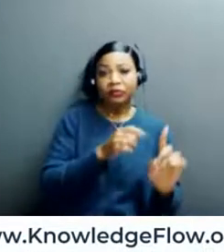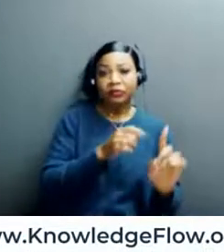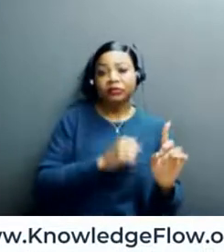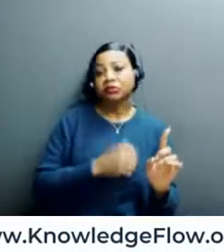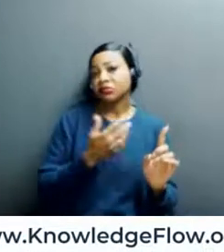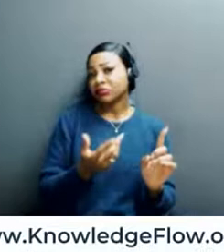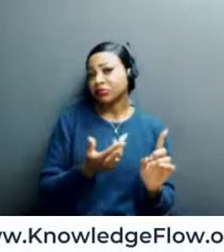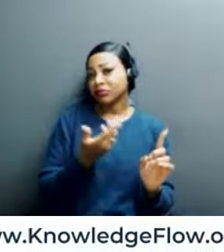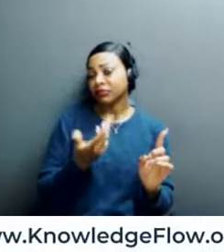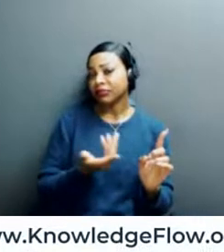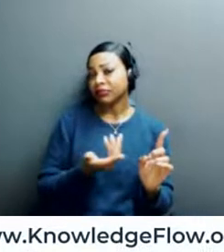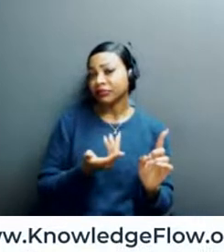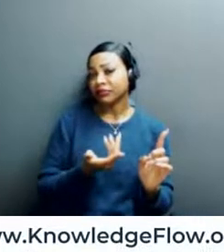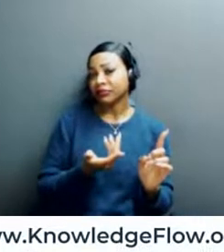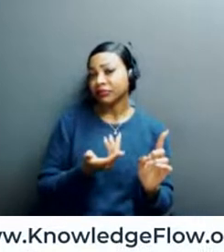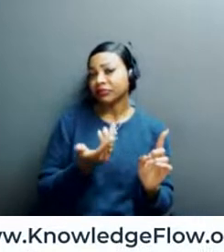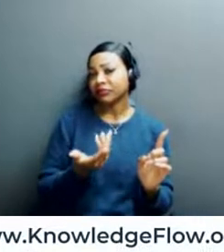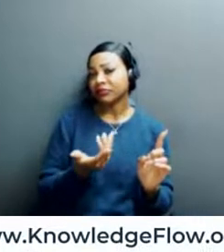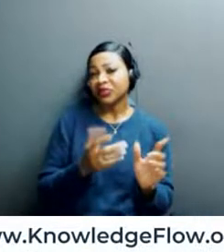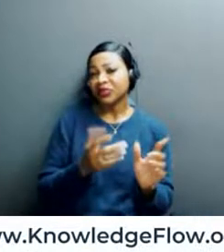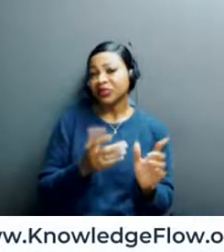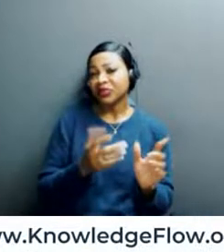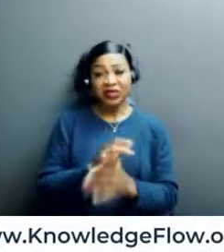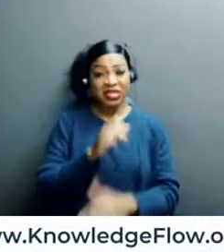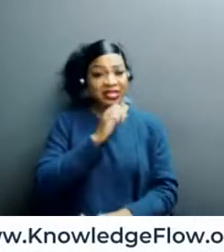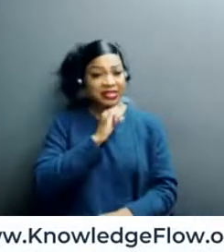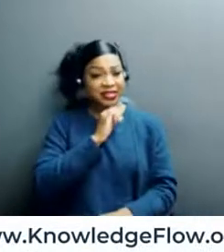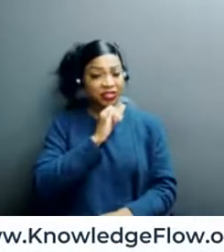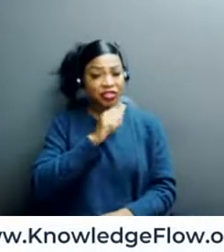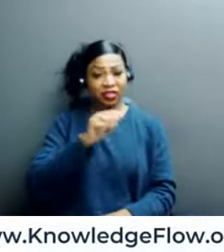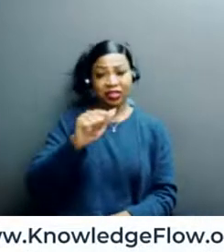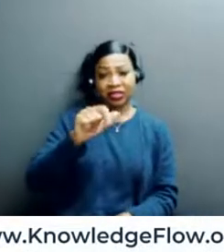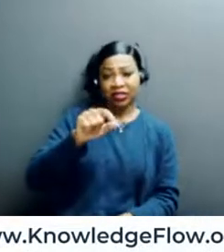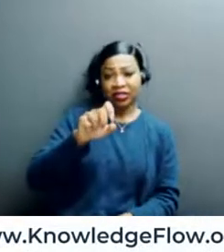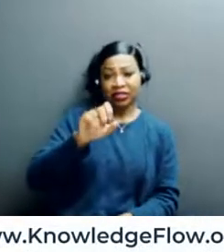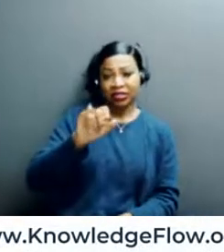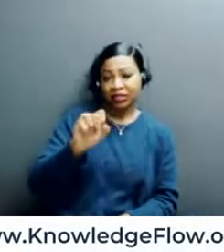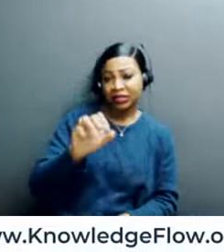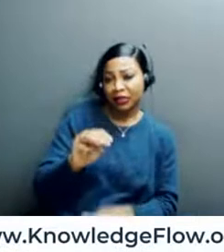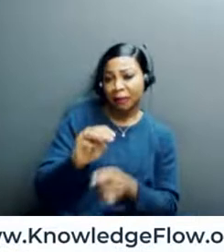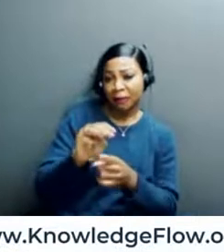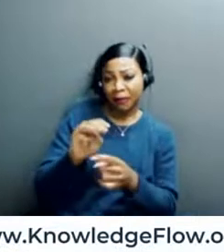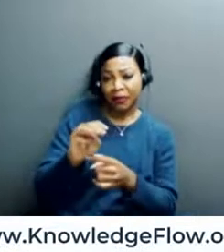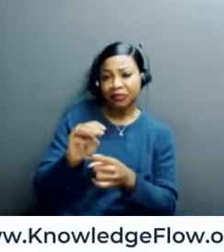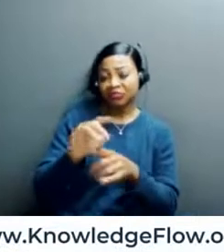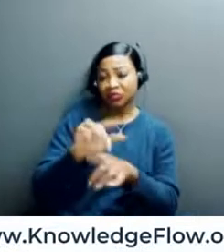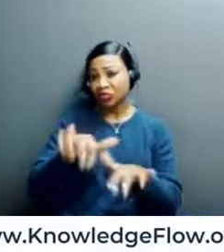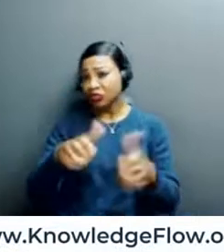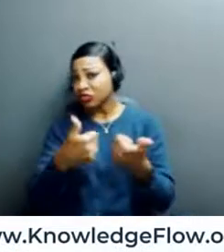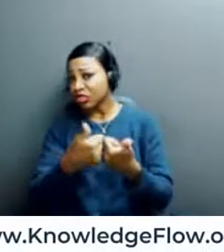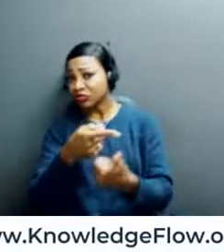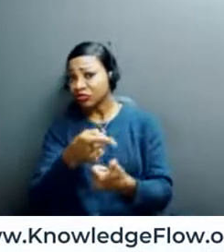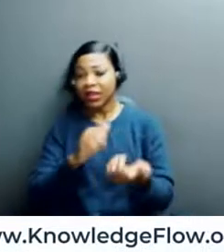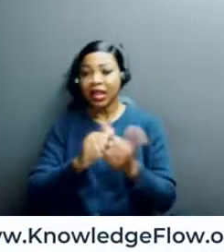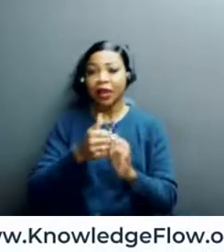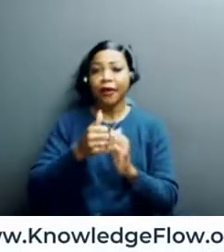you know, is that that ageism barrier? Was that something that you had to contend with? And so how did you overcome it? Yes,